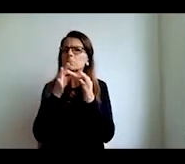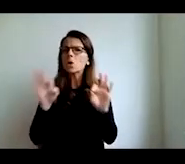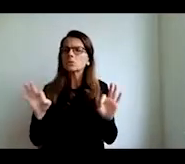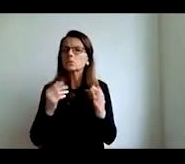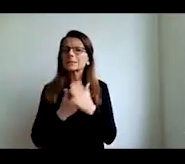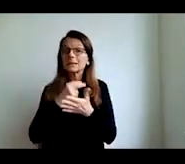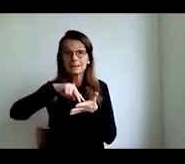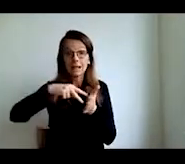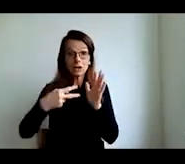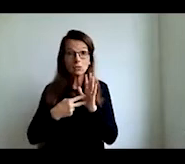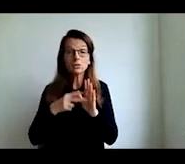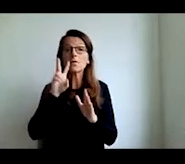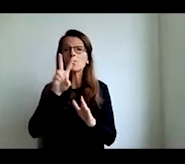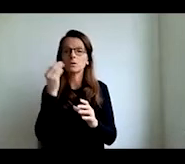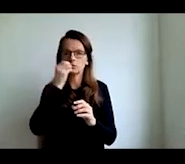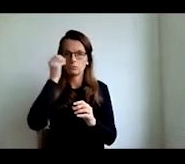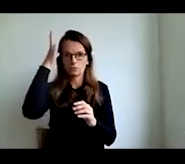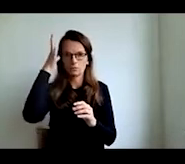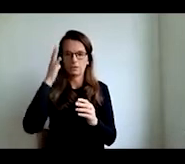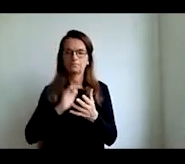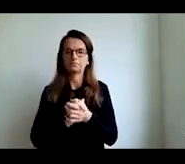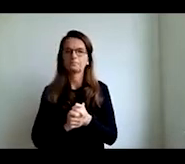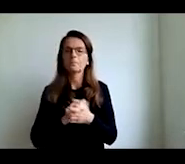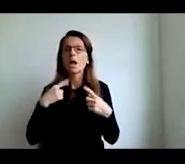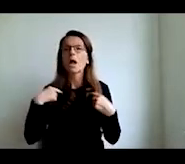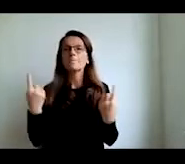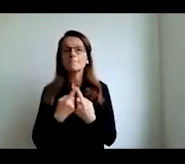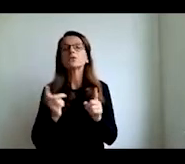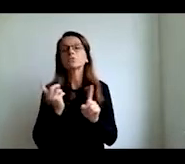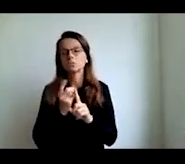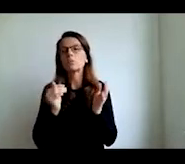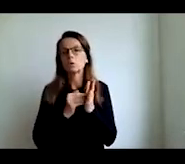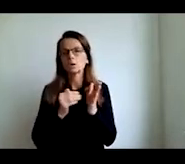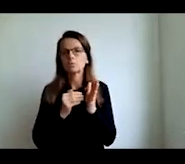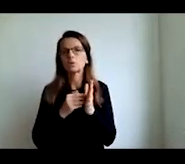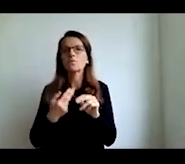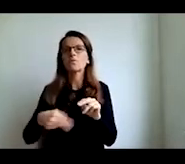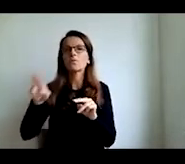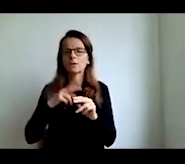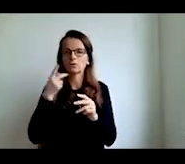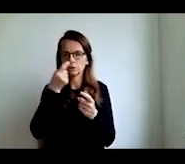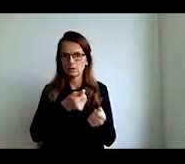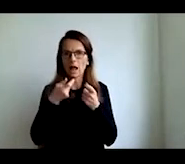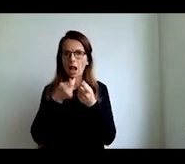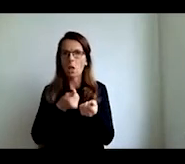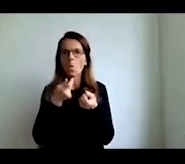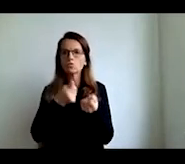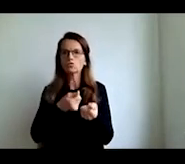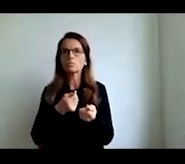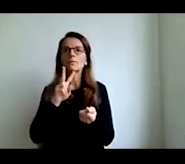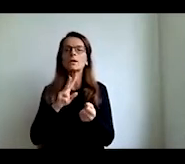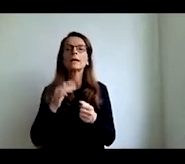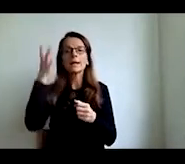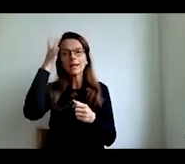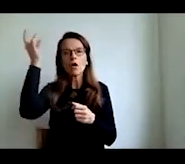and you know ultimately we also need greater investment in innovation global education venture capital